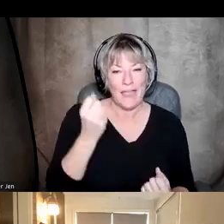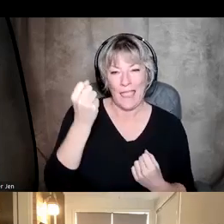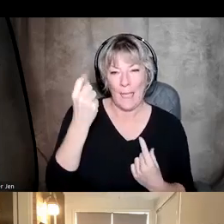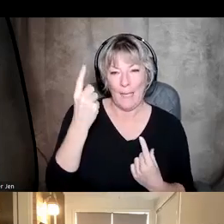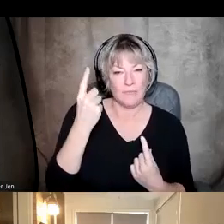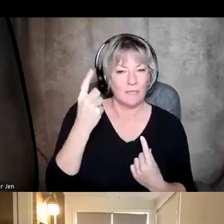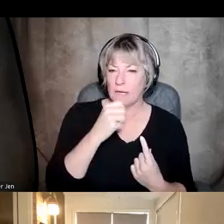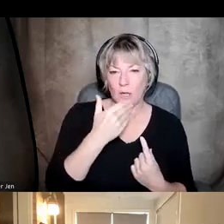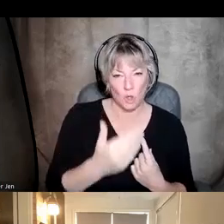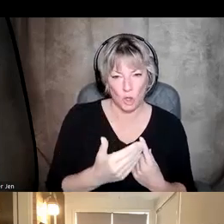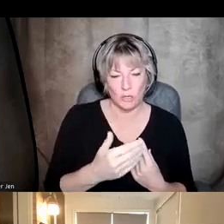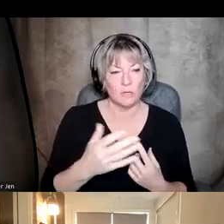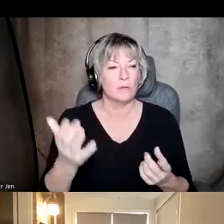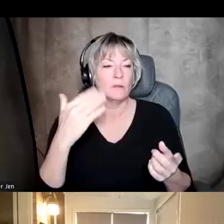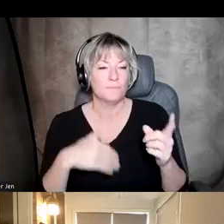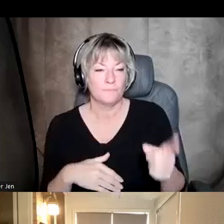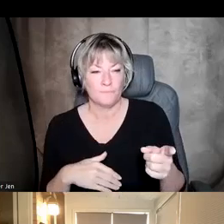And here's the thing. Next slide.